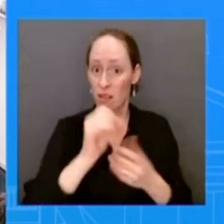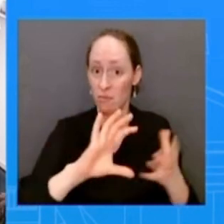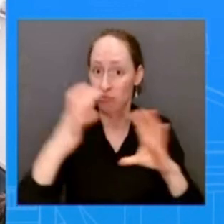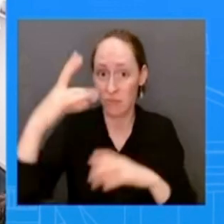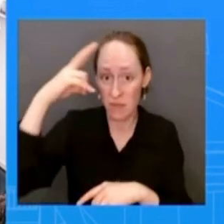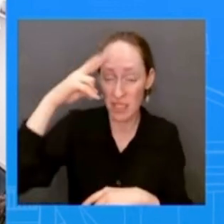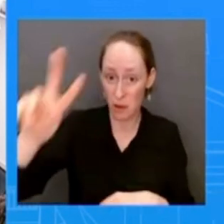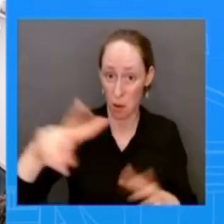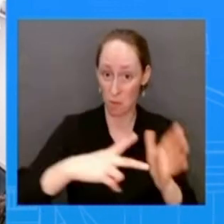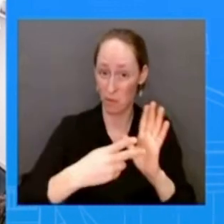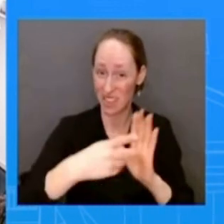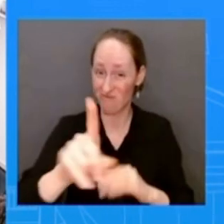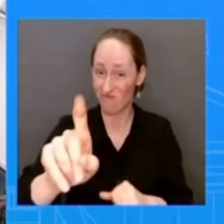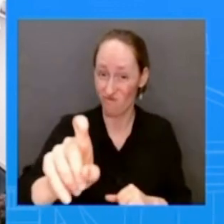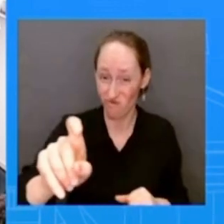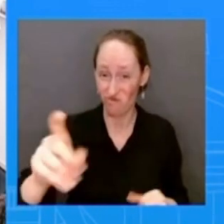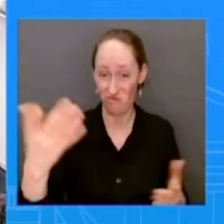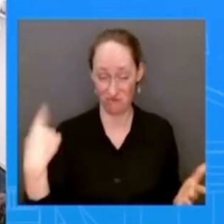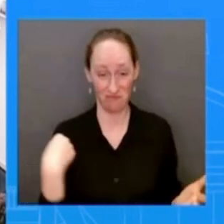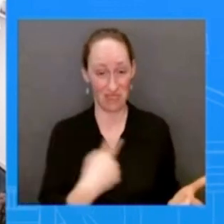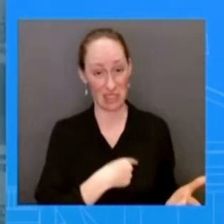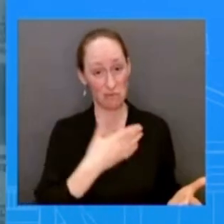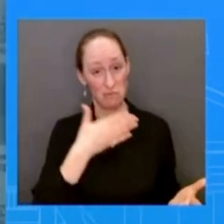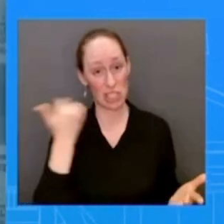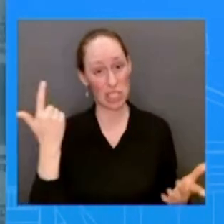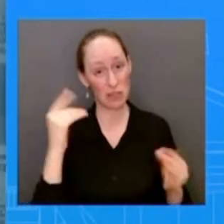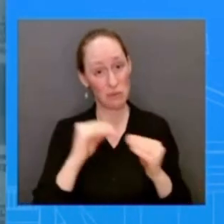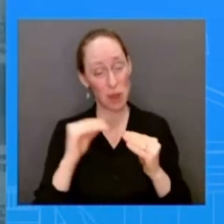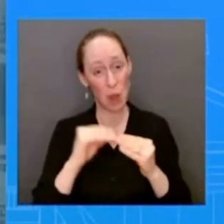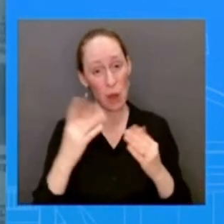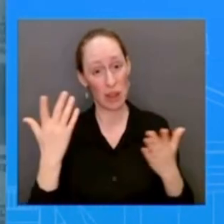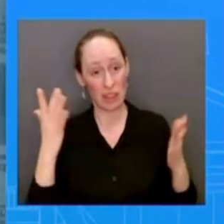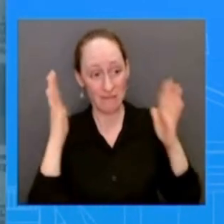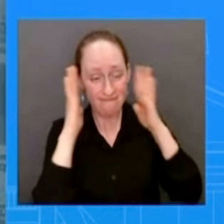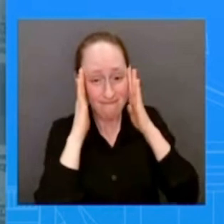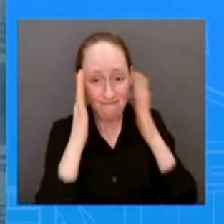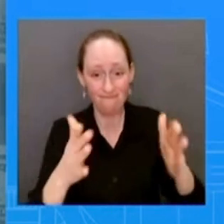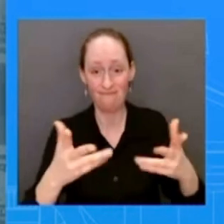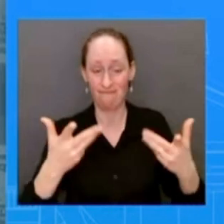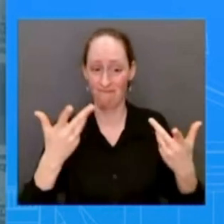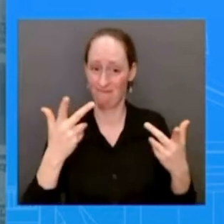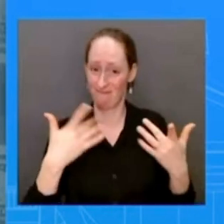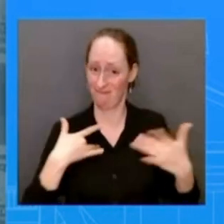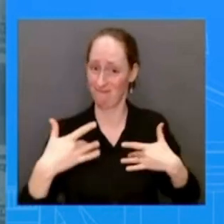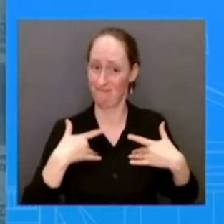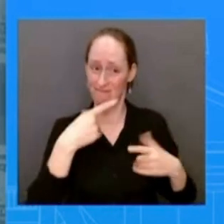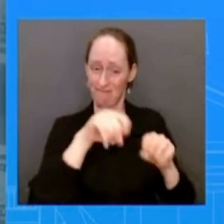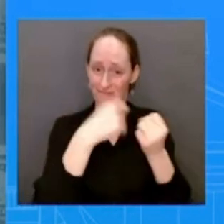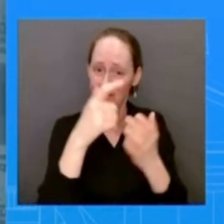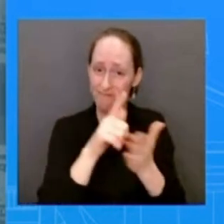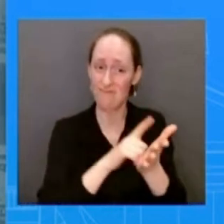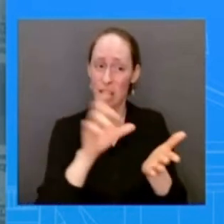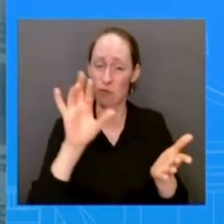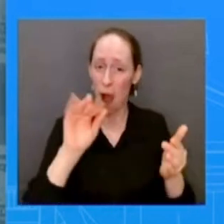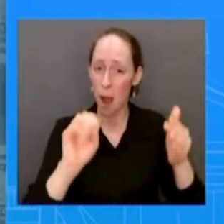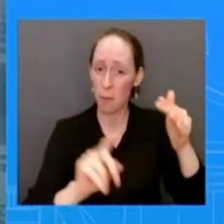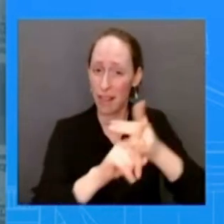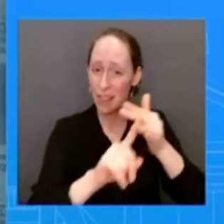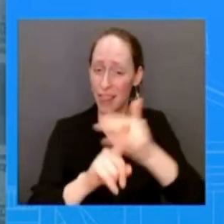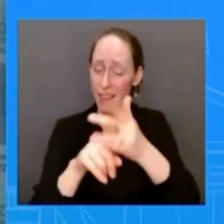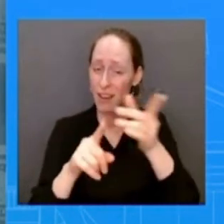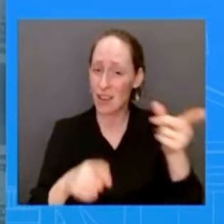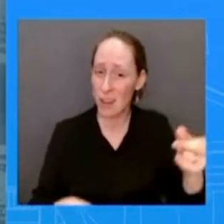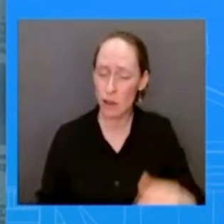organized crime and if so what so the president from the president or i should say um this administration from day one